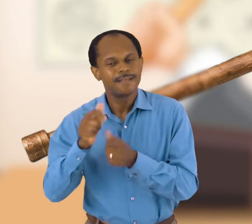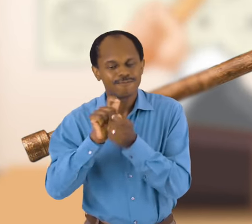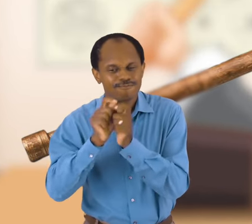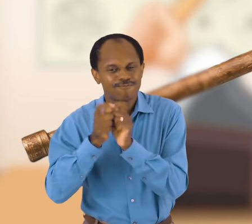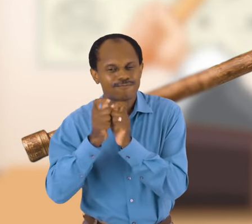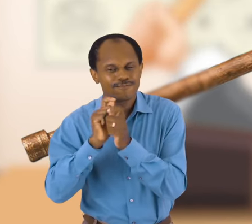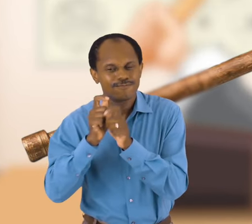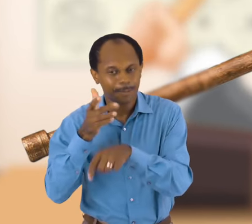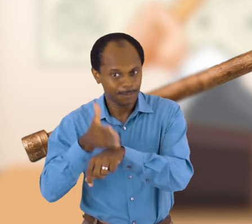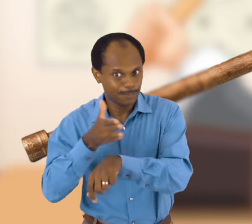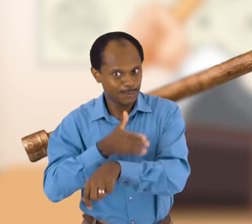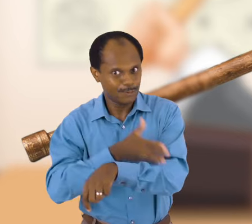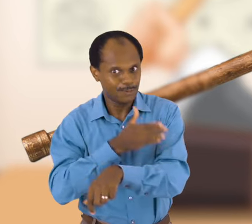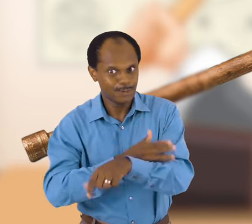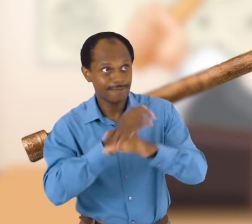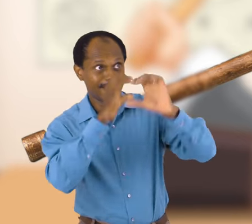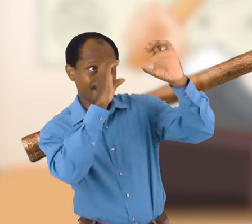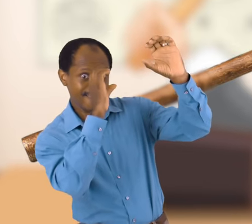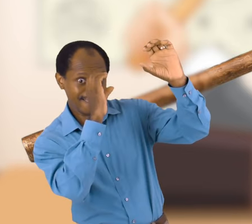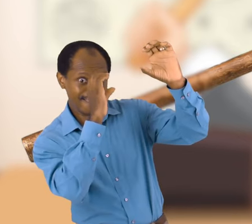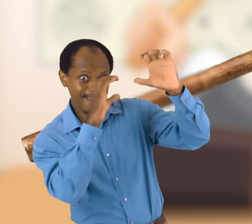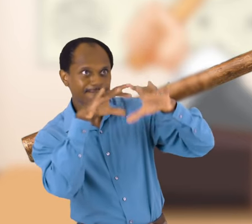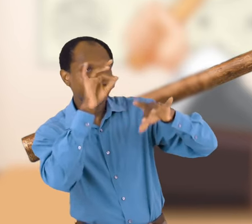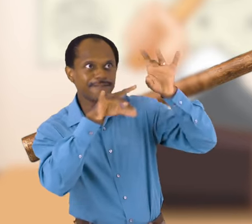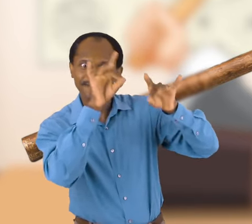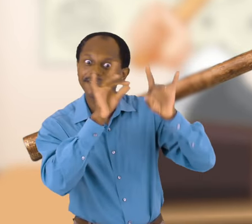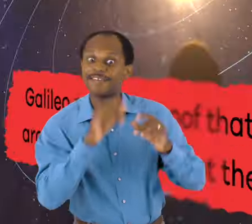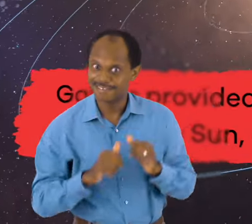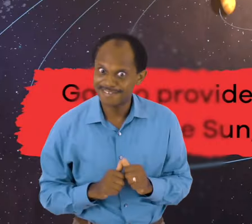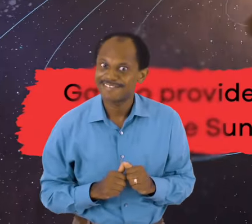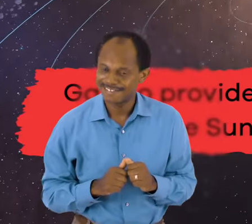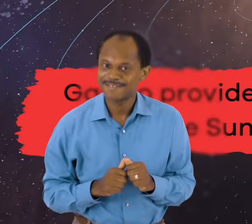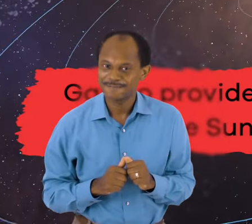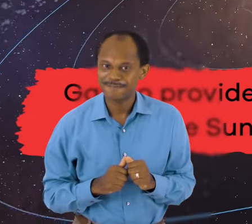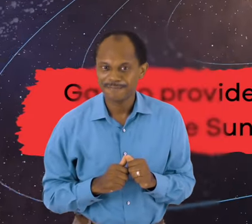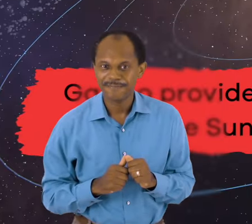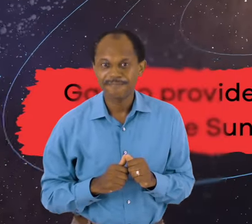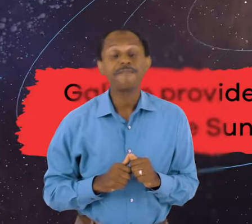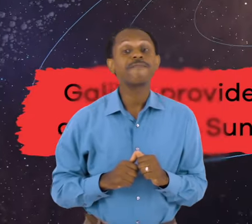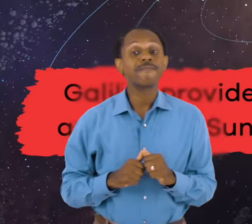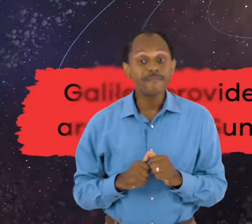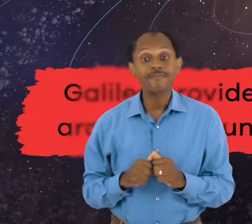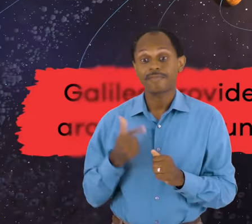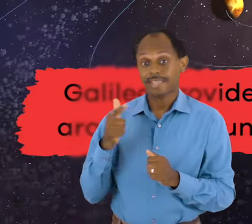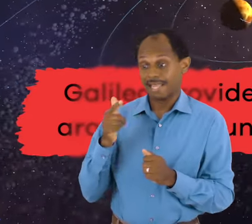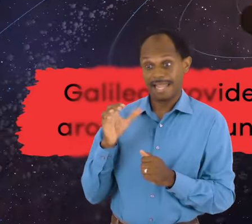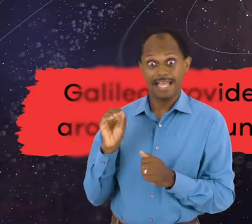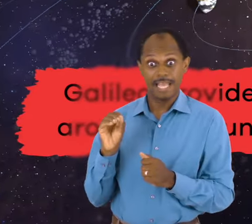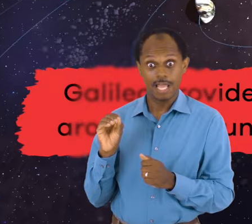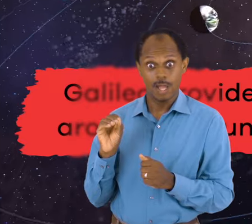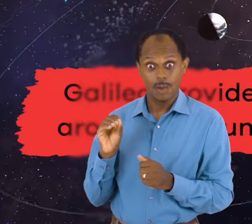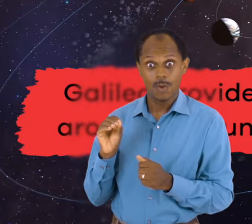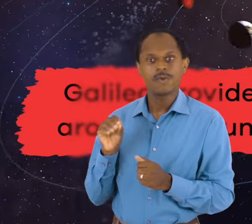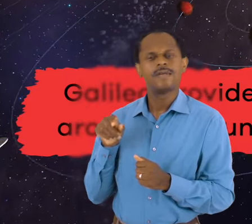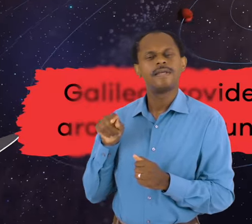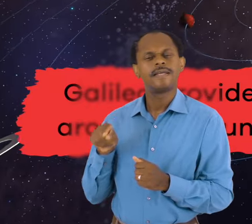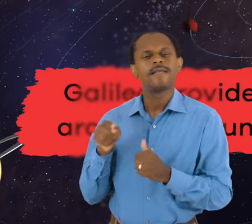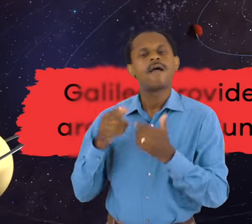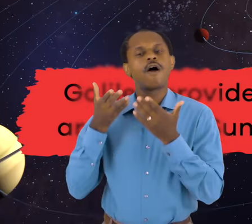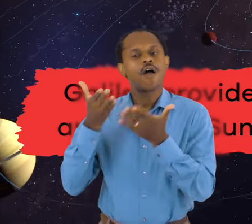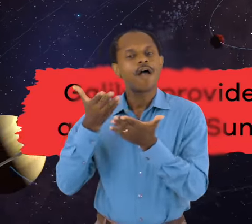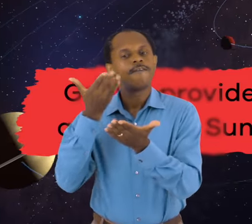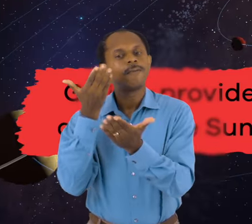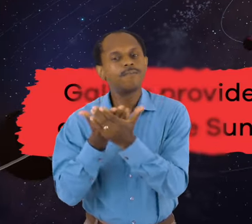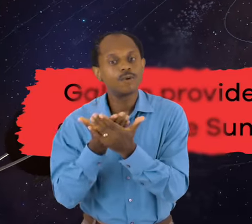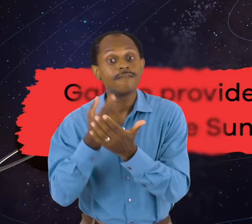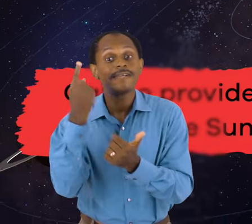use the telescope to make his own unique discoveries. Fill in the blank. Galileo provided proof that the